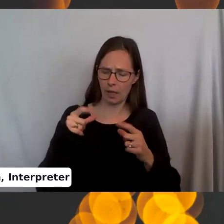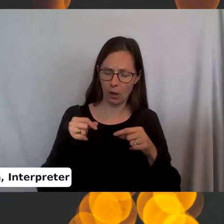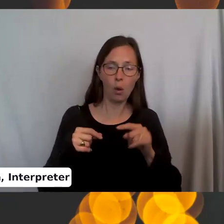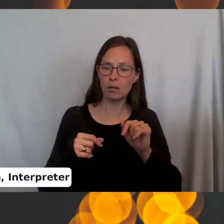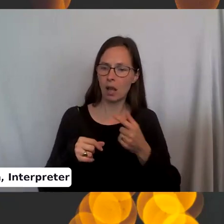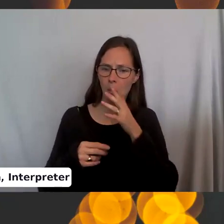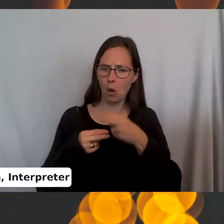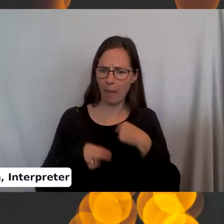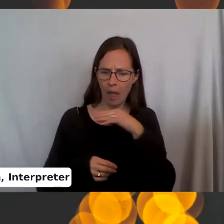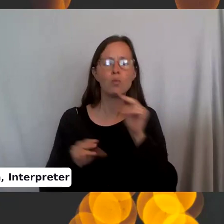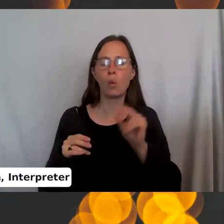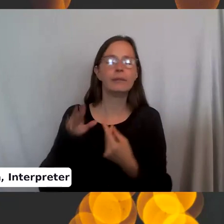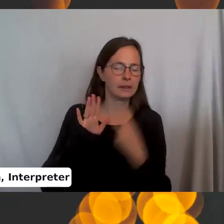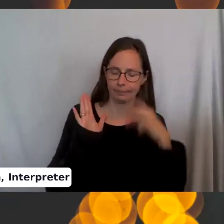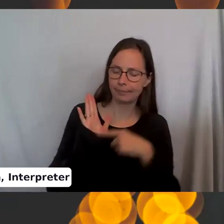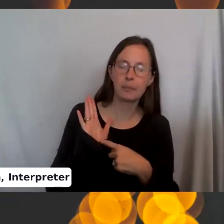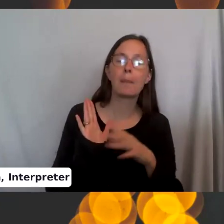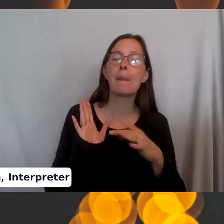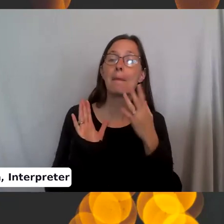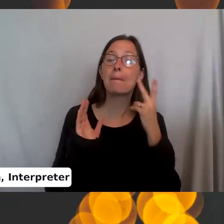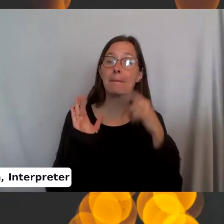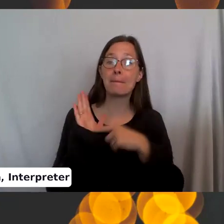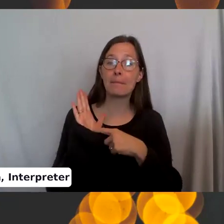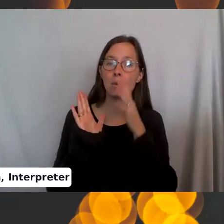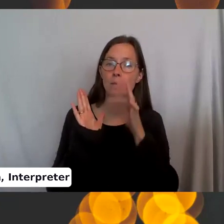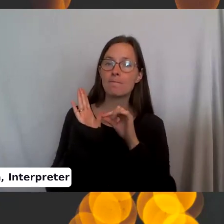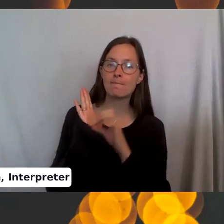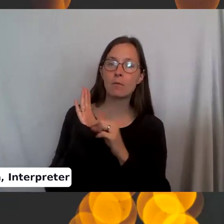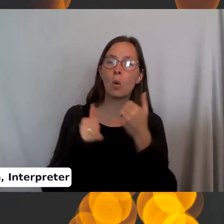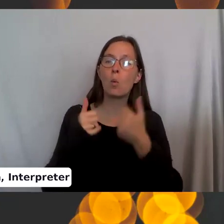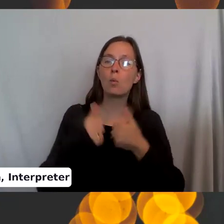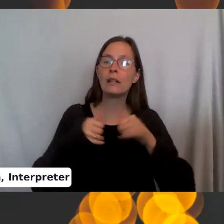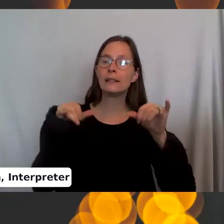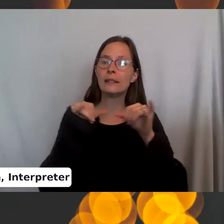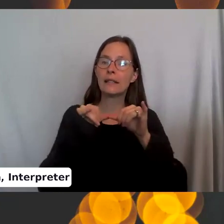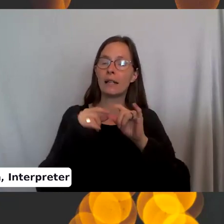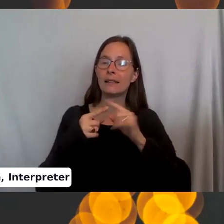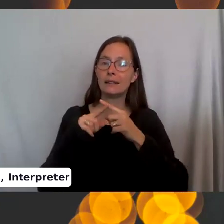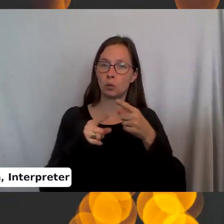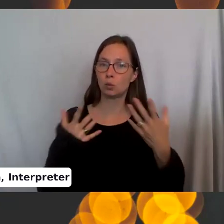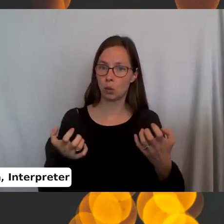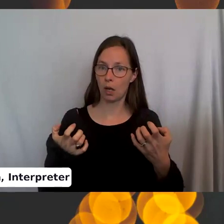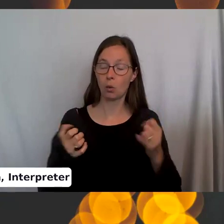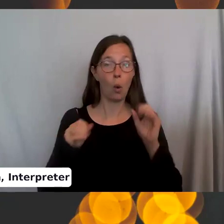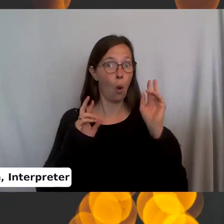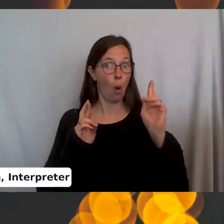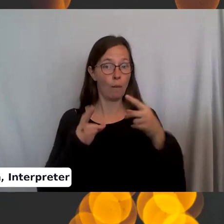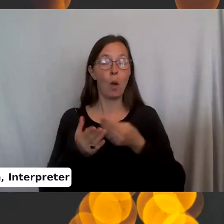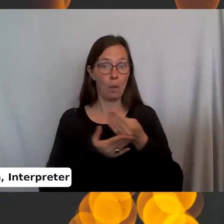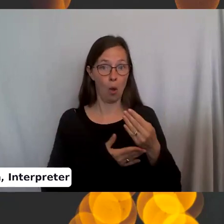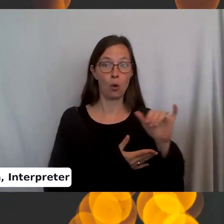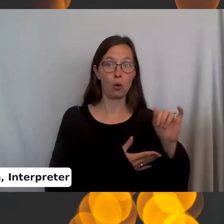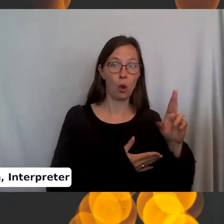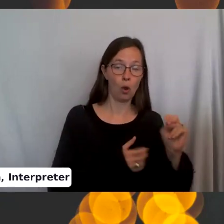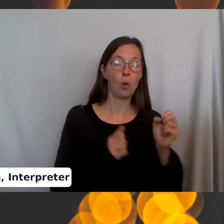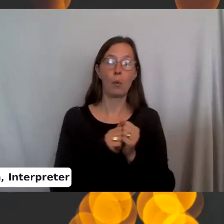liar. Oh no, here we go. It'll say on there, what size needles you want. Okay. So hopefully you've bought your yarn with needles that are the